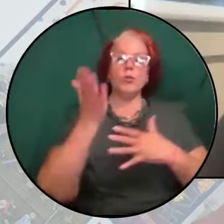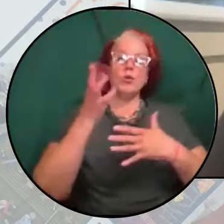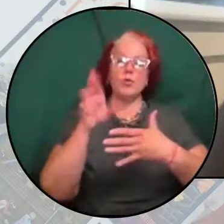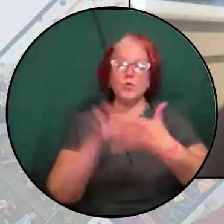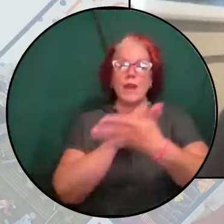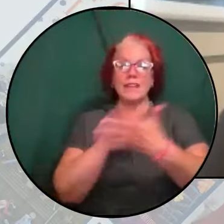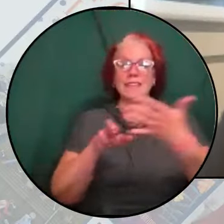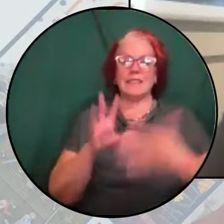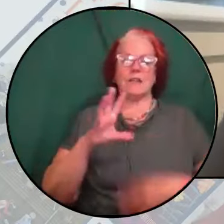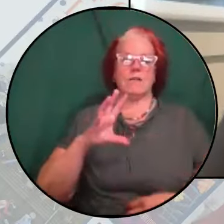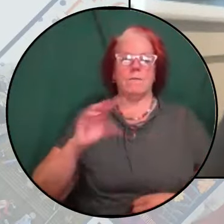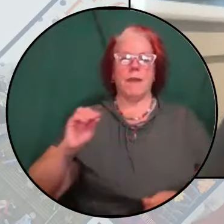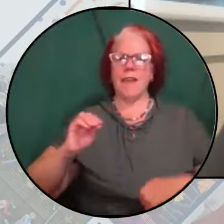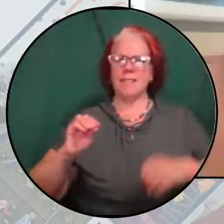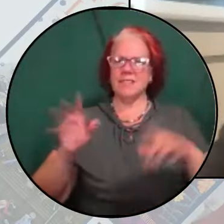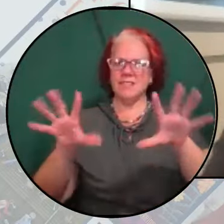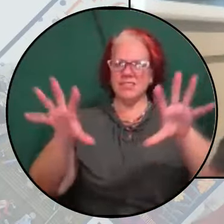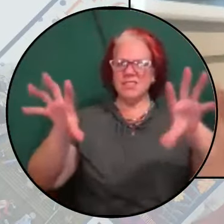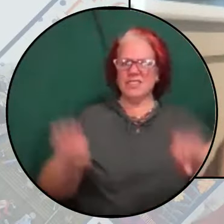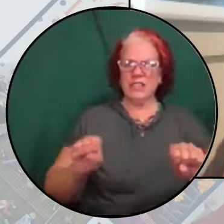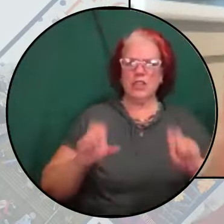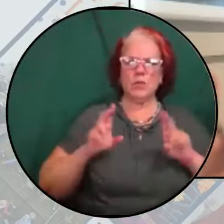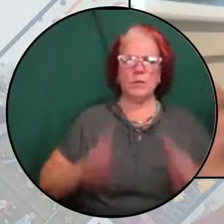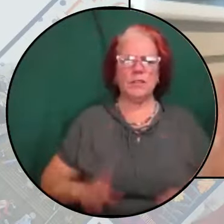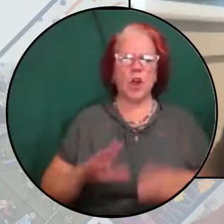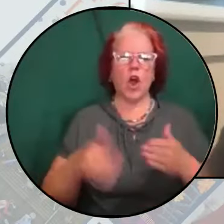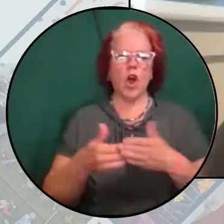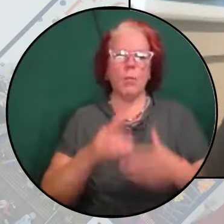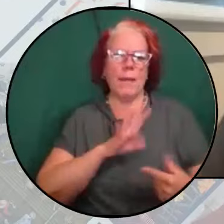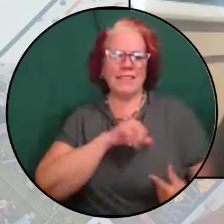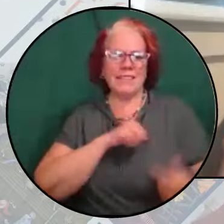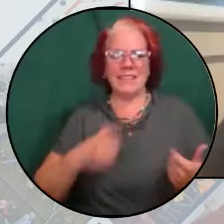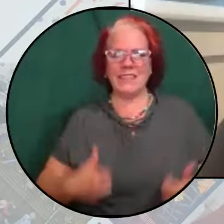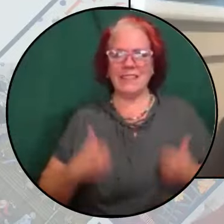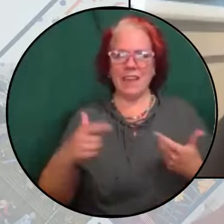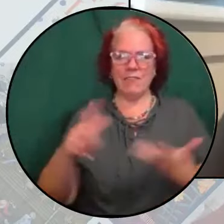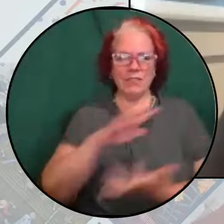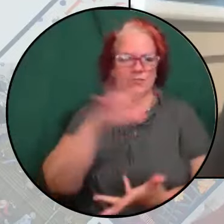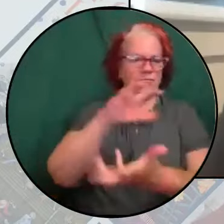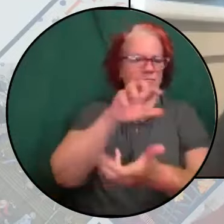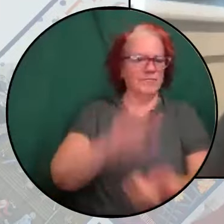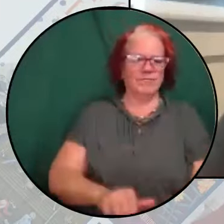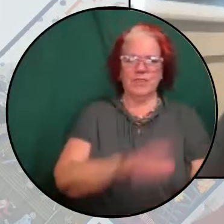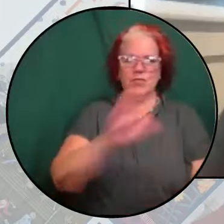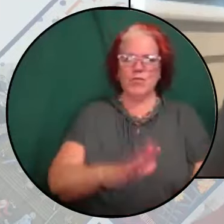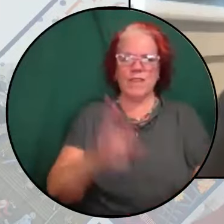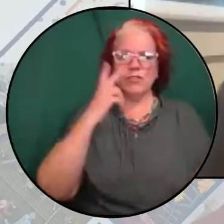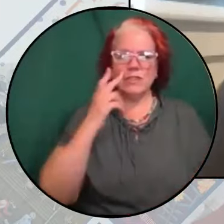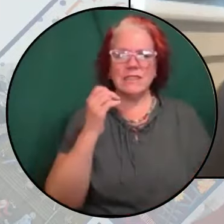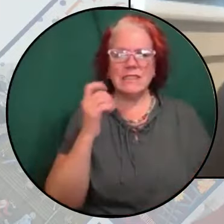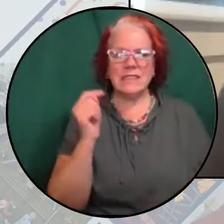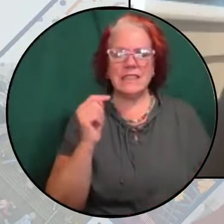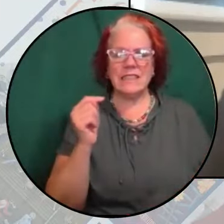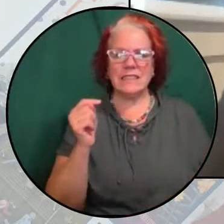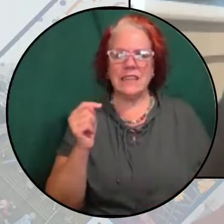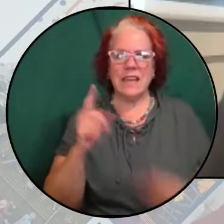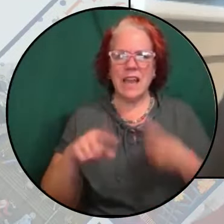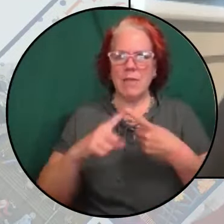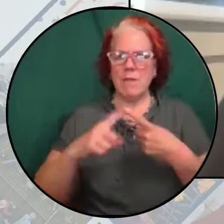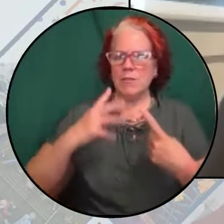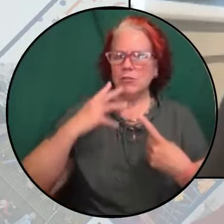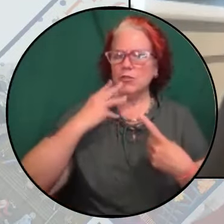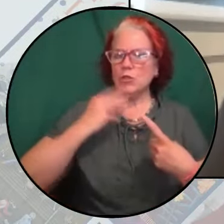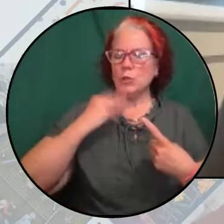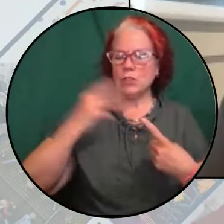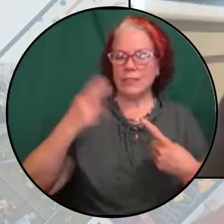of that trauma of Palestinian life is rendered invisible, like somehow collateral damage in a meta-narrative about Jewish histories of